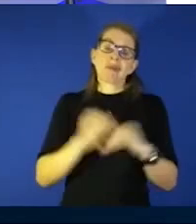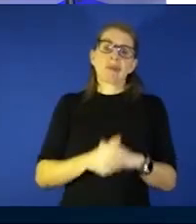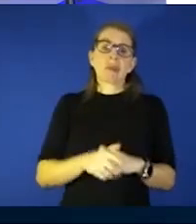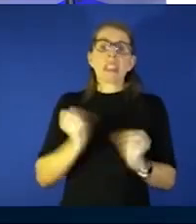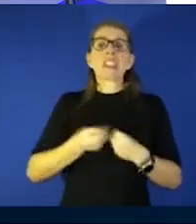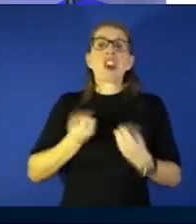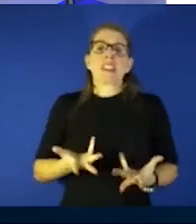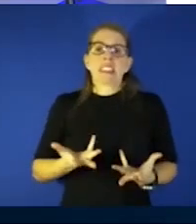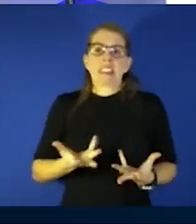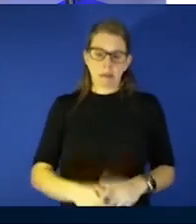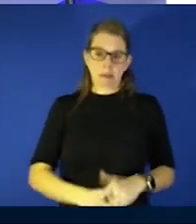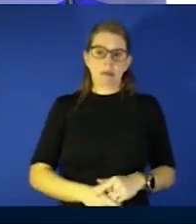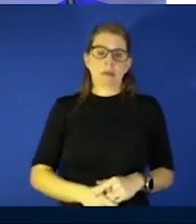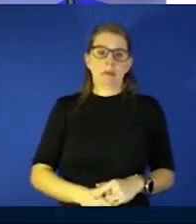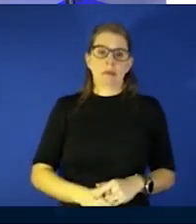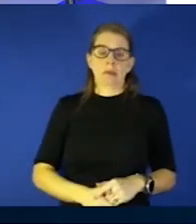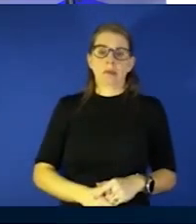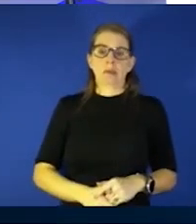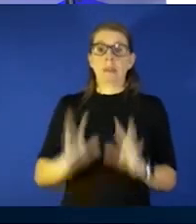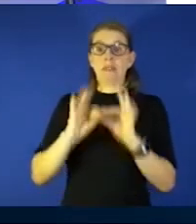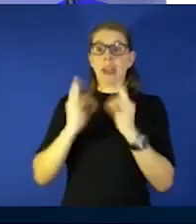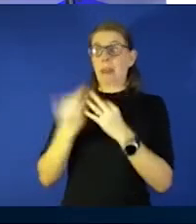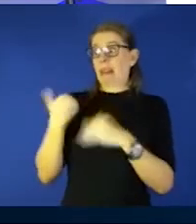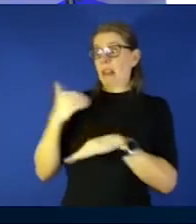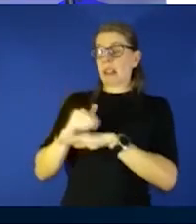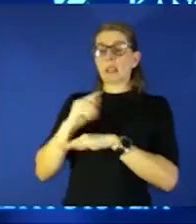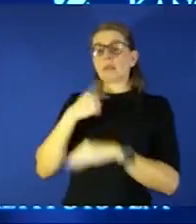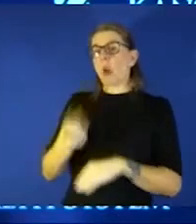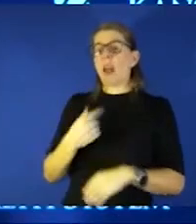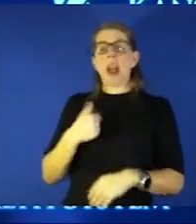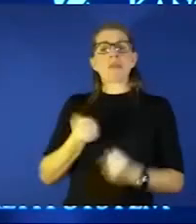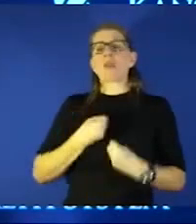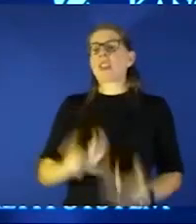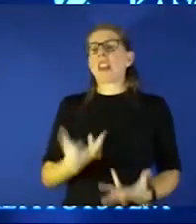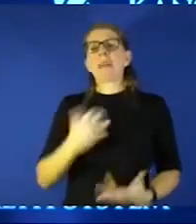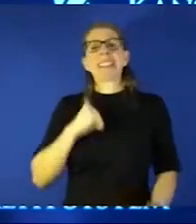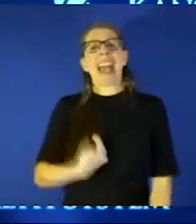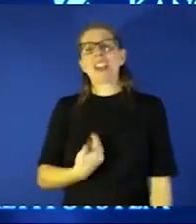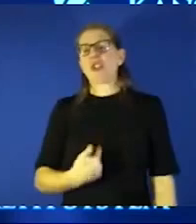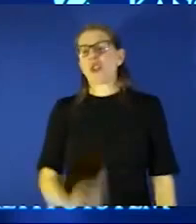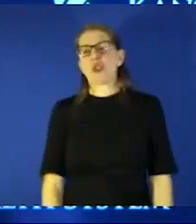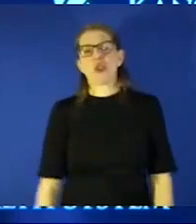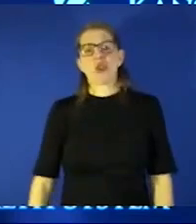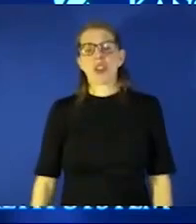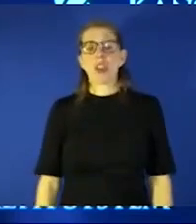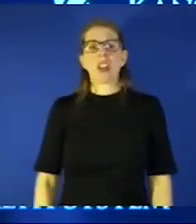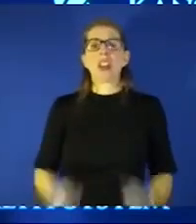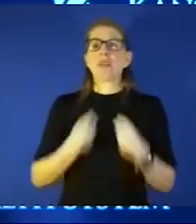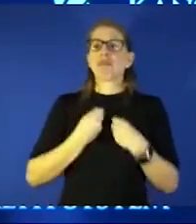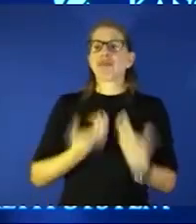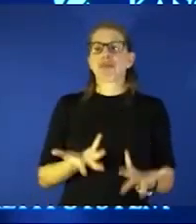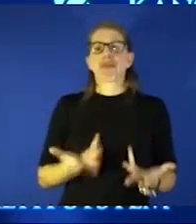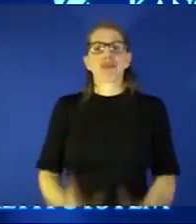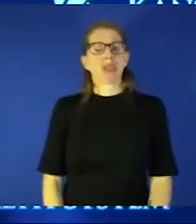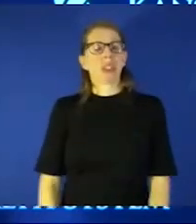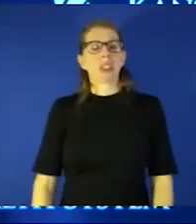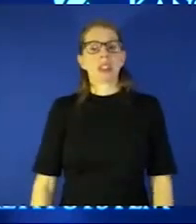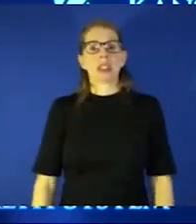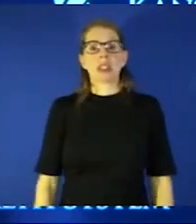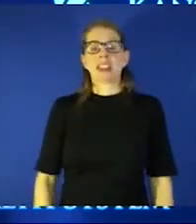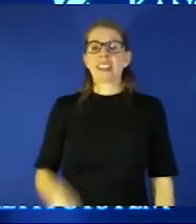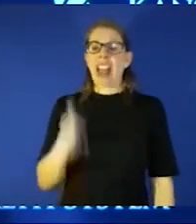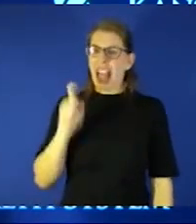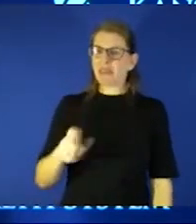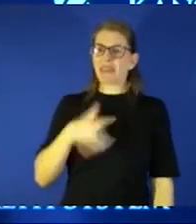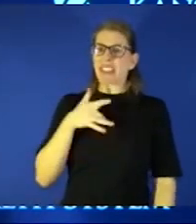I told my family last night man I'm just why I'm just tired exhausted tired you've got to feel like that I mean